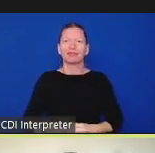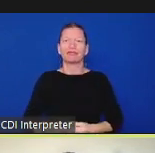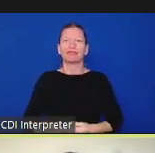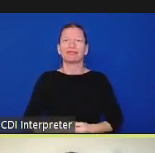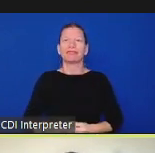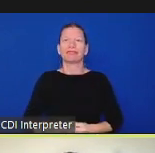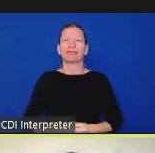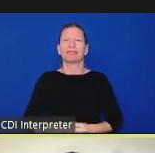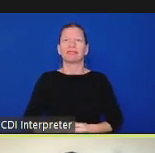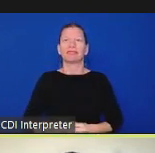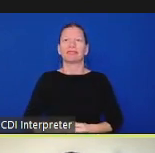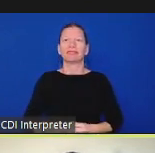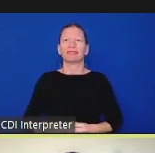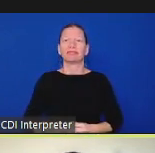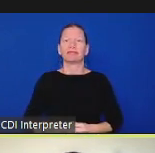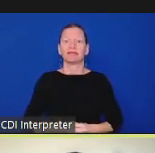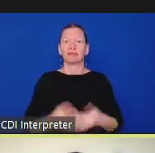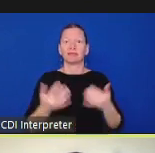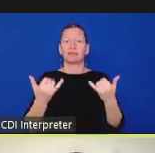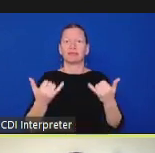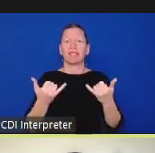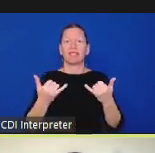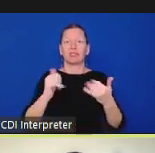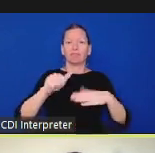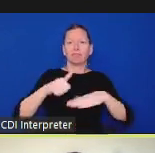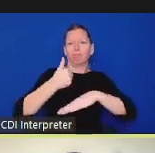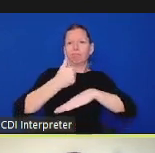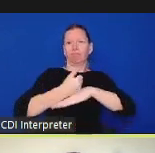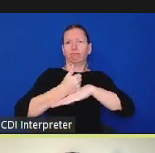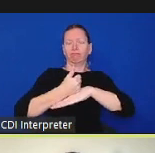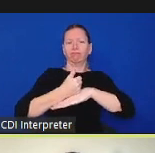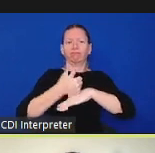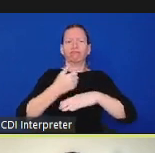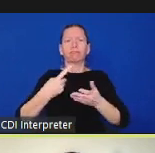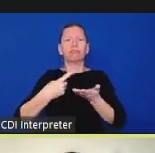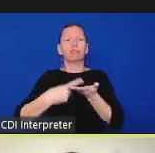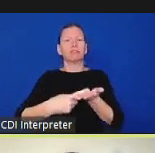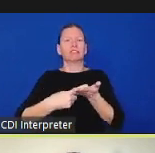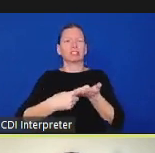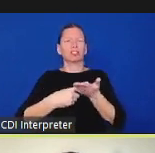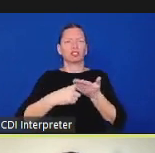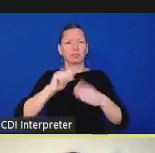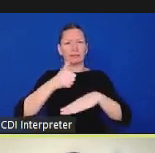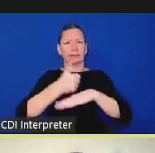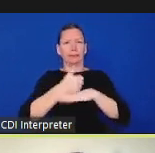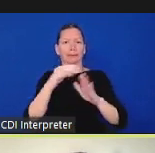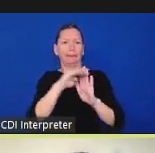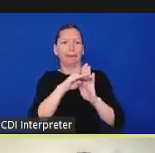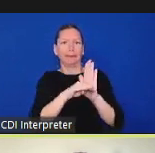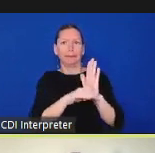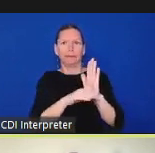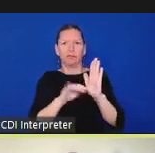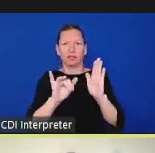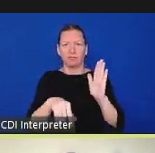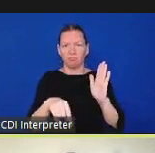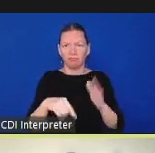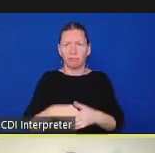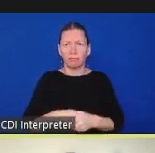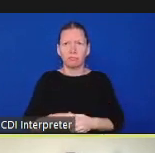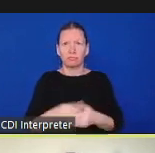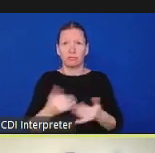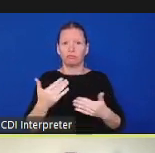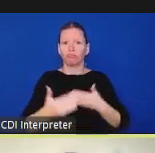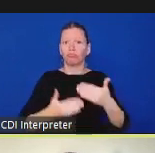as i mentioned in the agenda review there has been a process that's started and is ongoing around community engagement